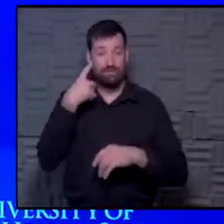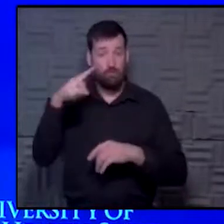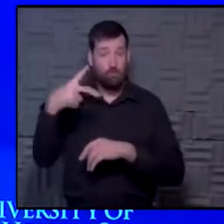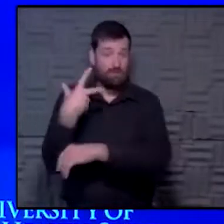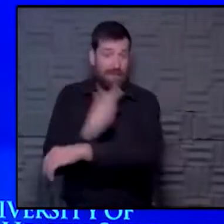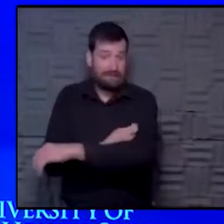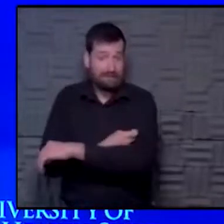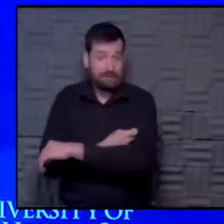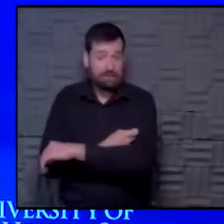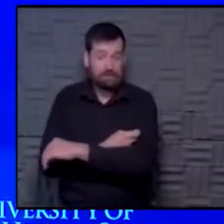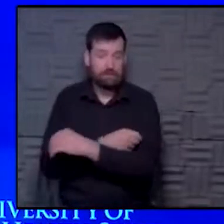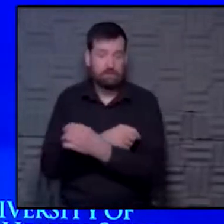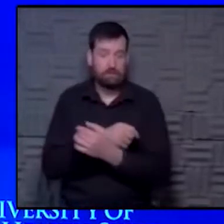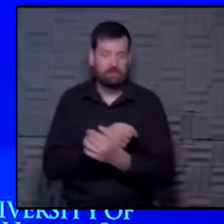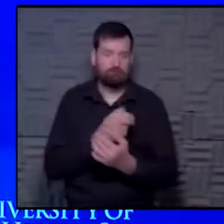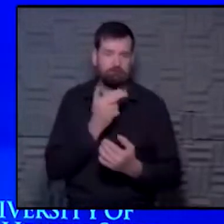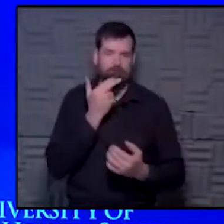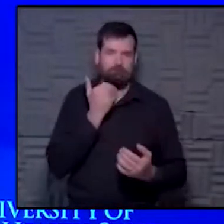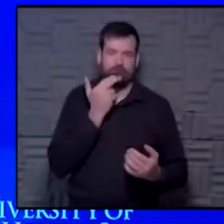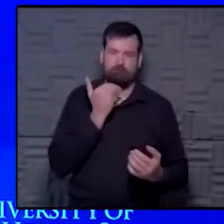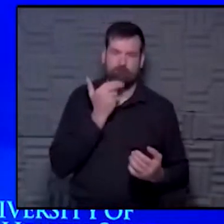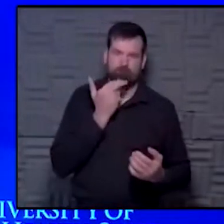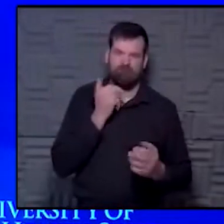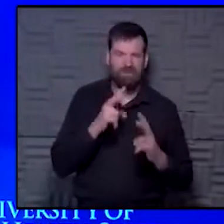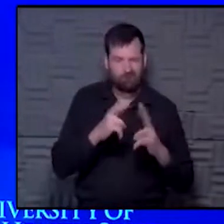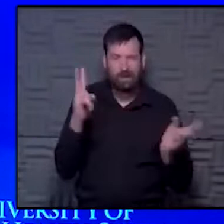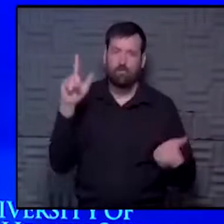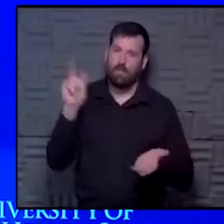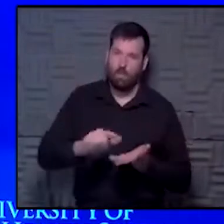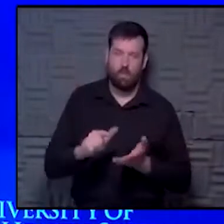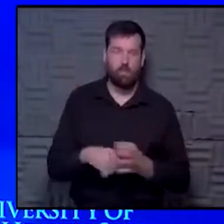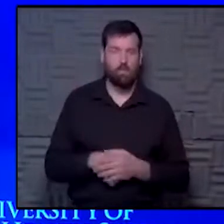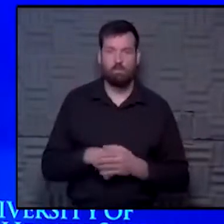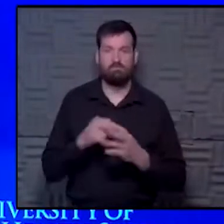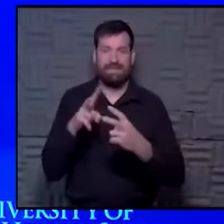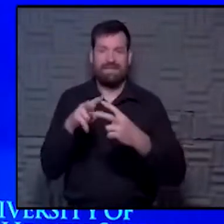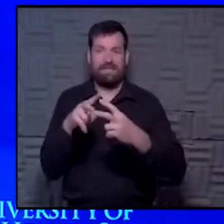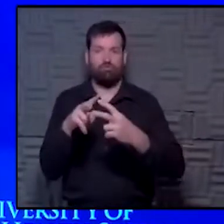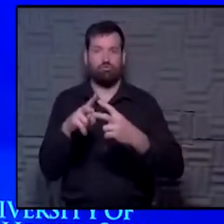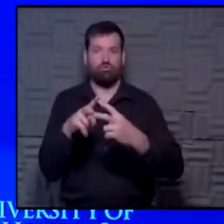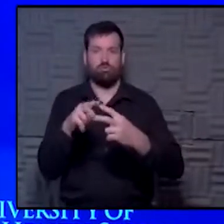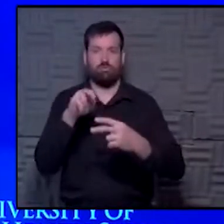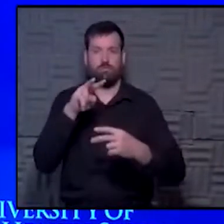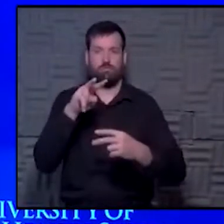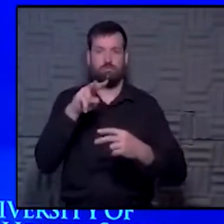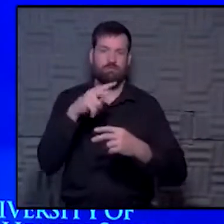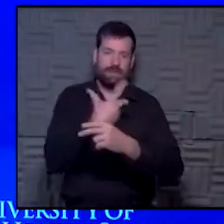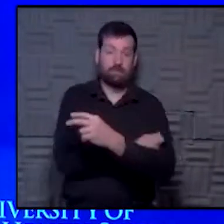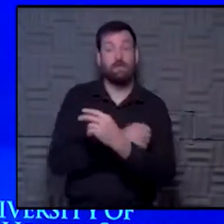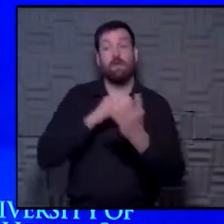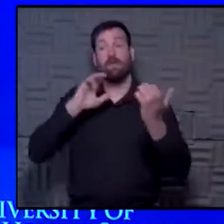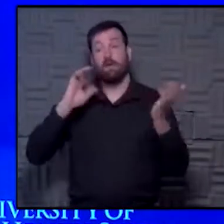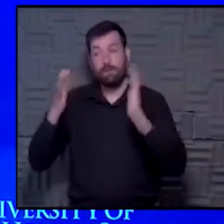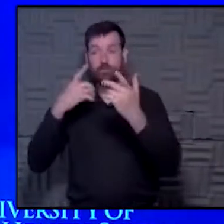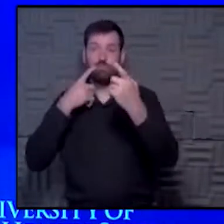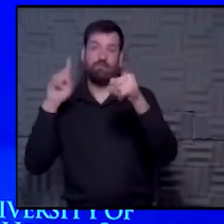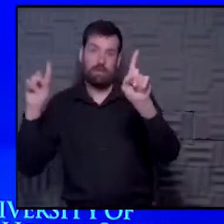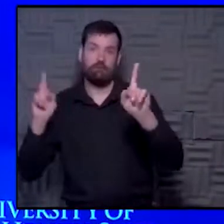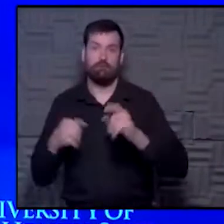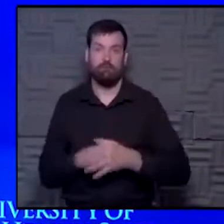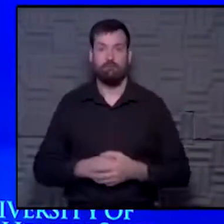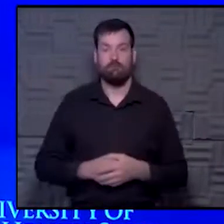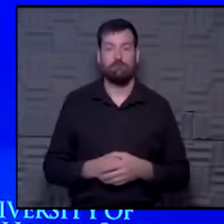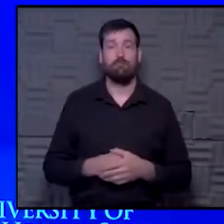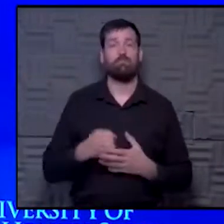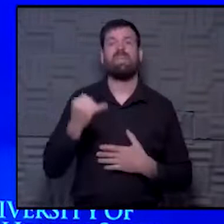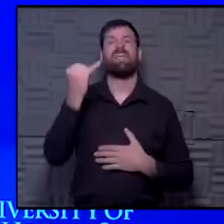vaccine are very, very, very low in either of these vaccines compared to the efficacy. And even if